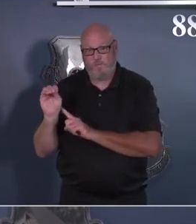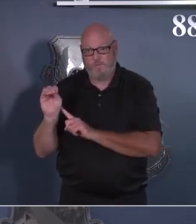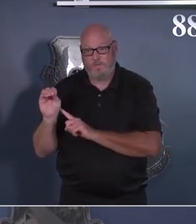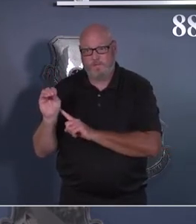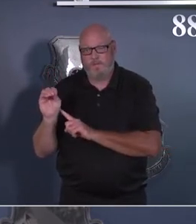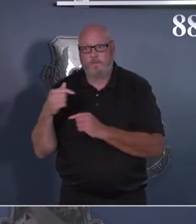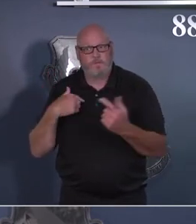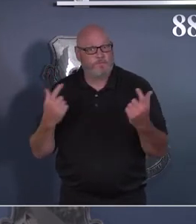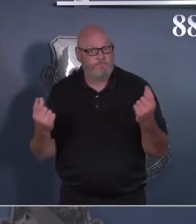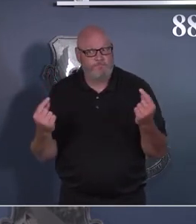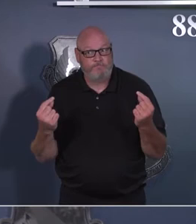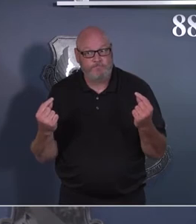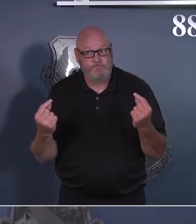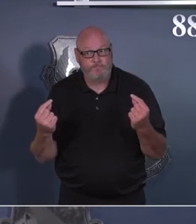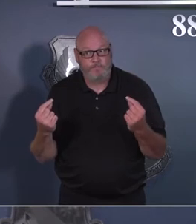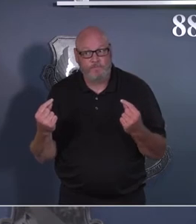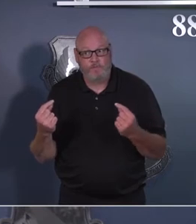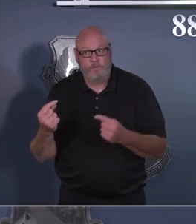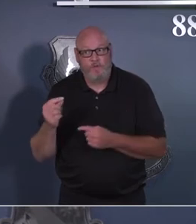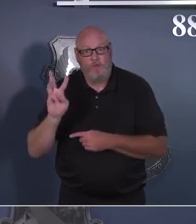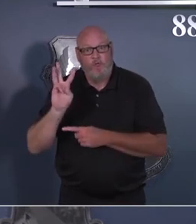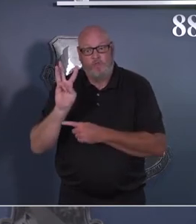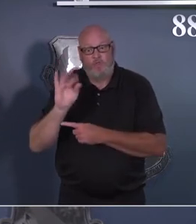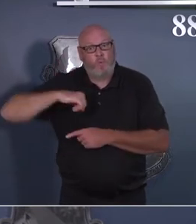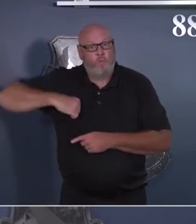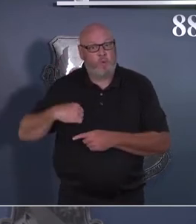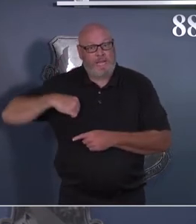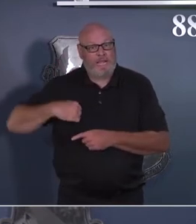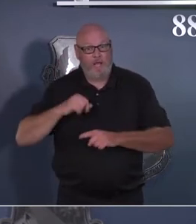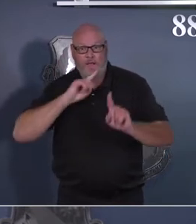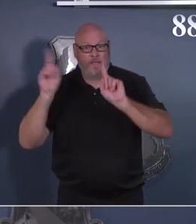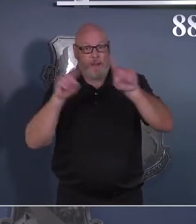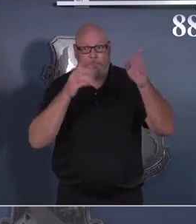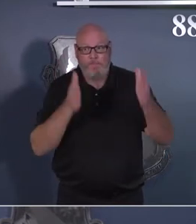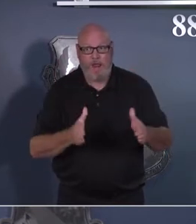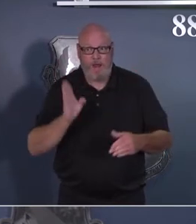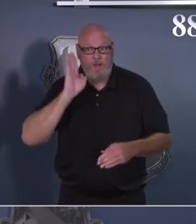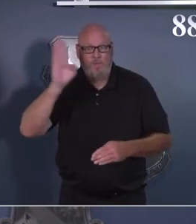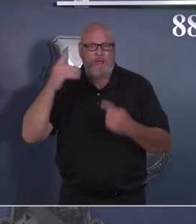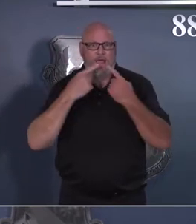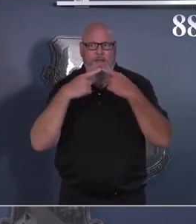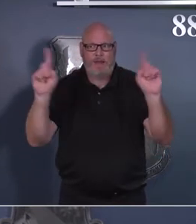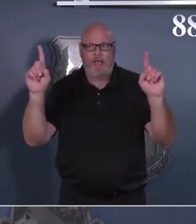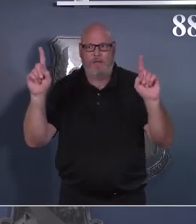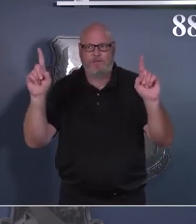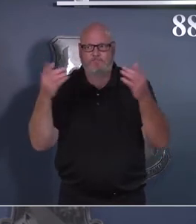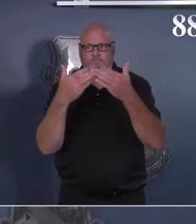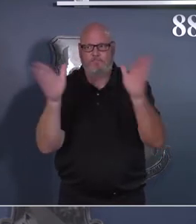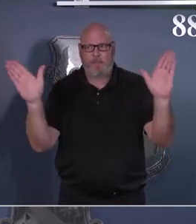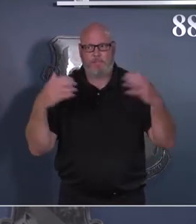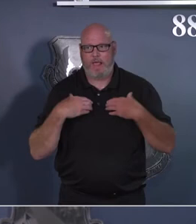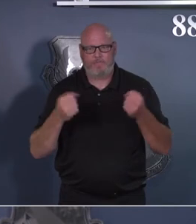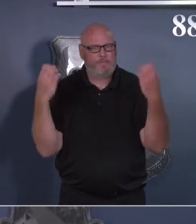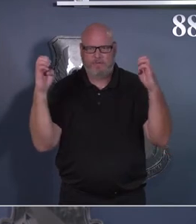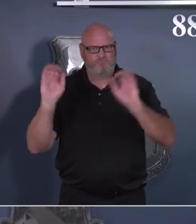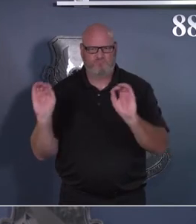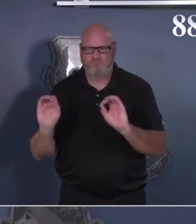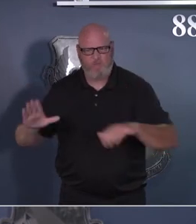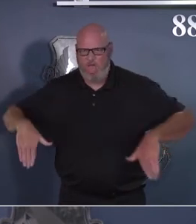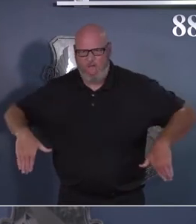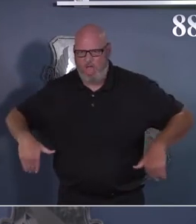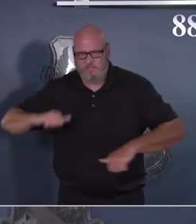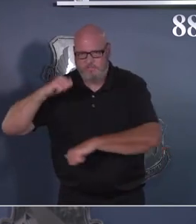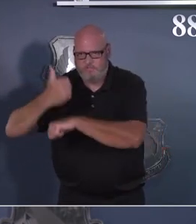has not, at least yet, declared a local public health emergency and implementation of the COOP.